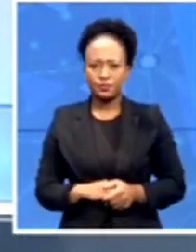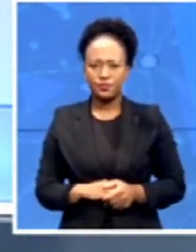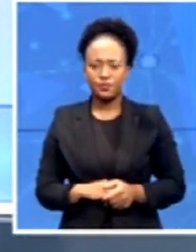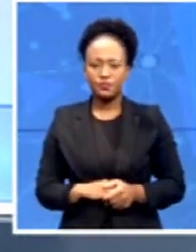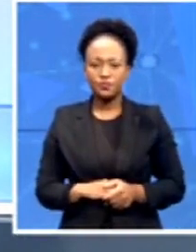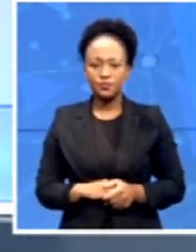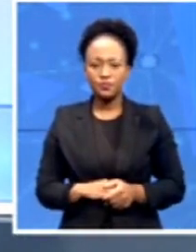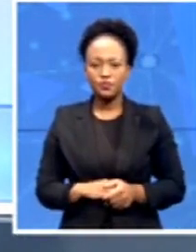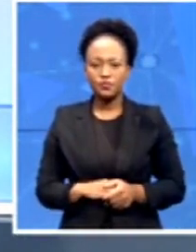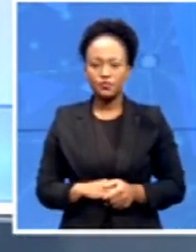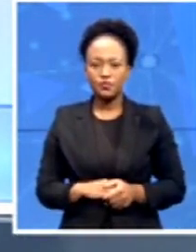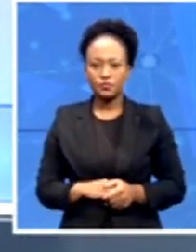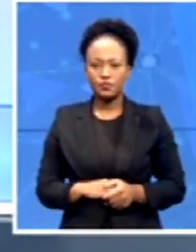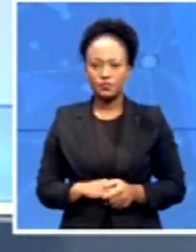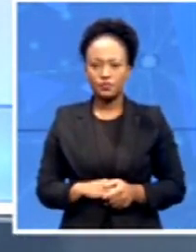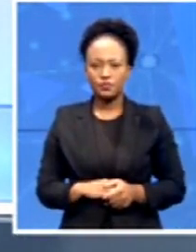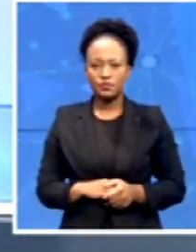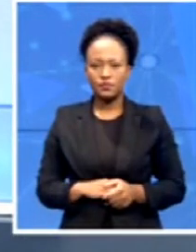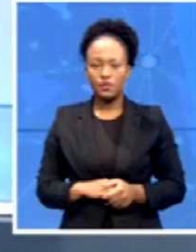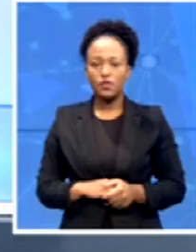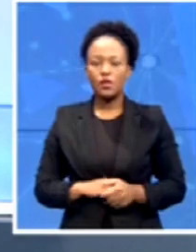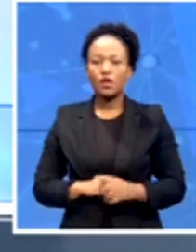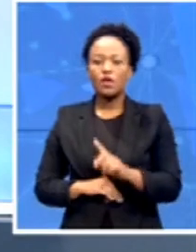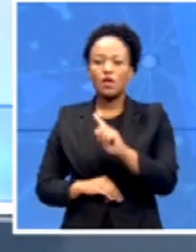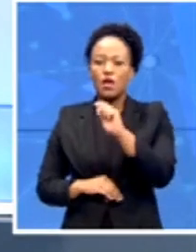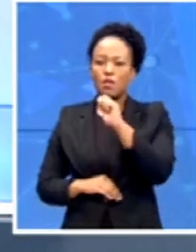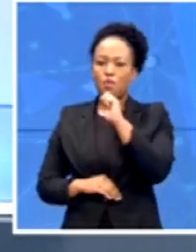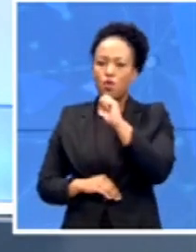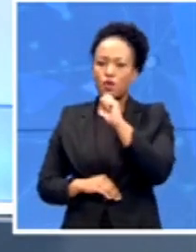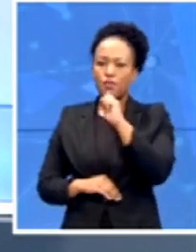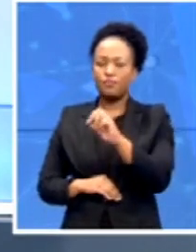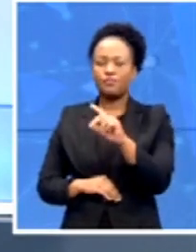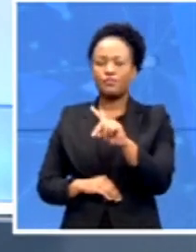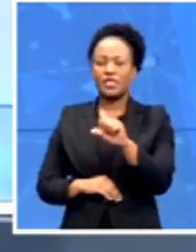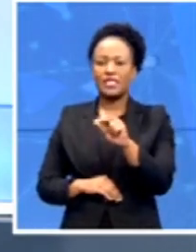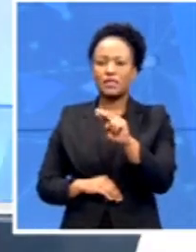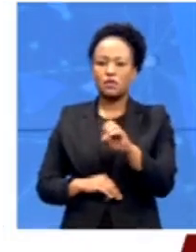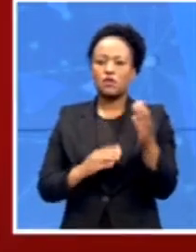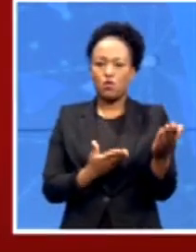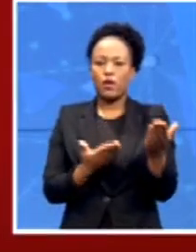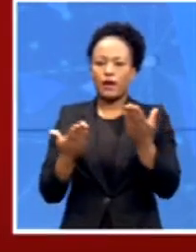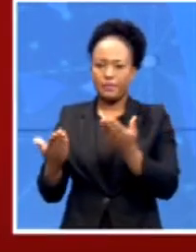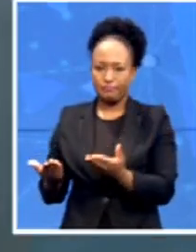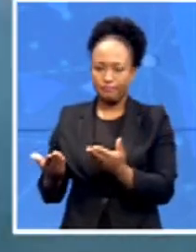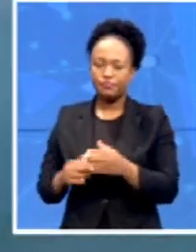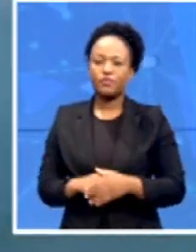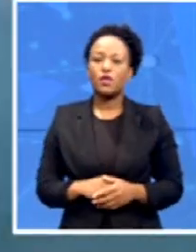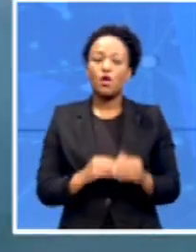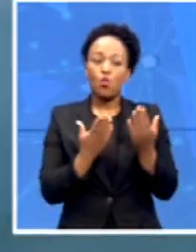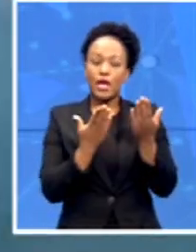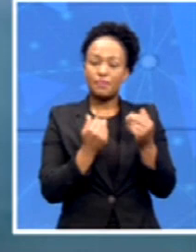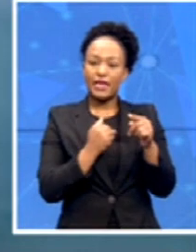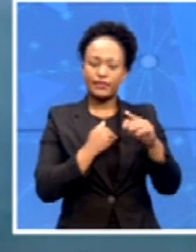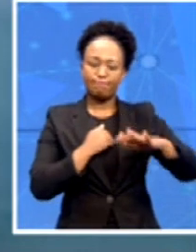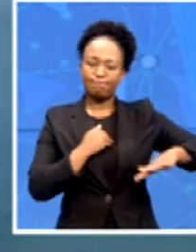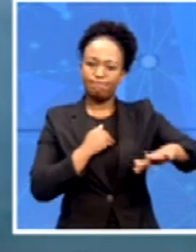hi good morning des and welcome to buchoberg of course this is a spectacular site it's a it's a an area rich